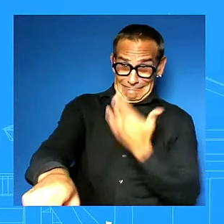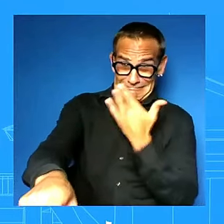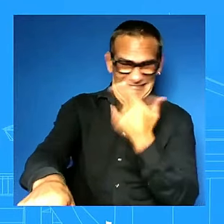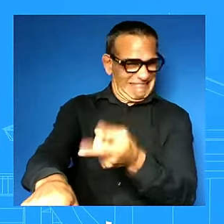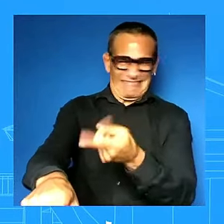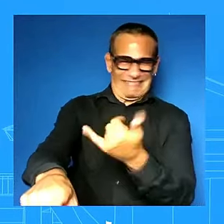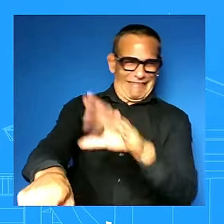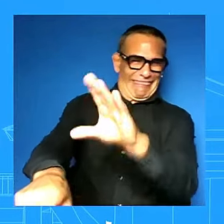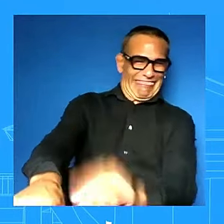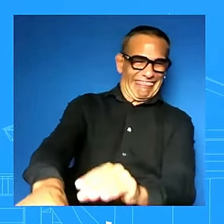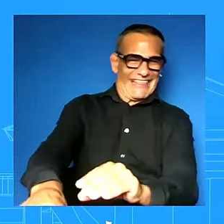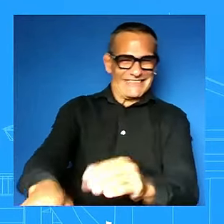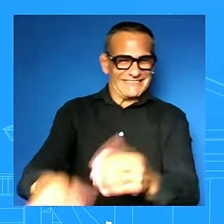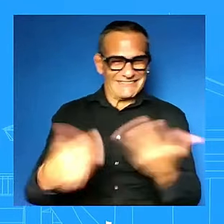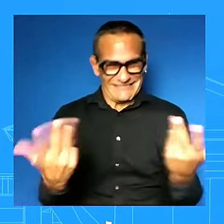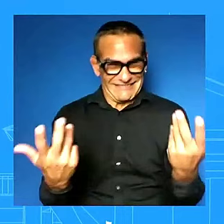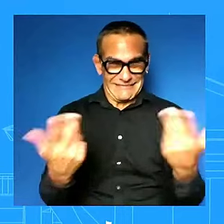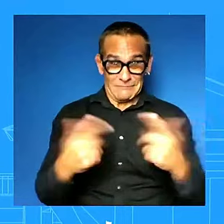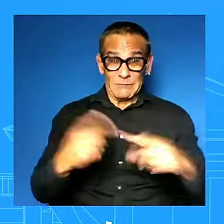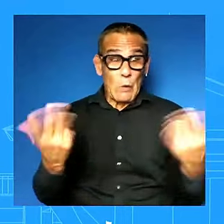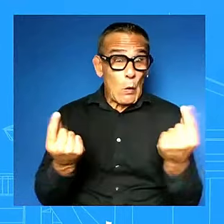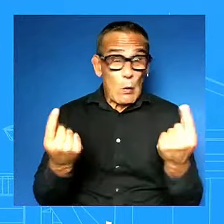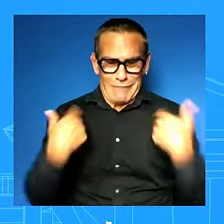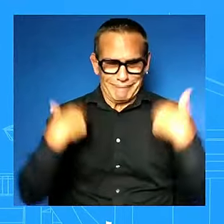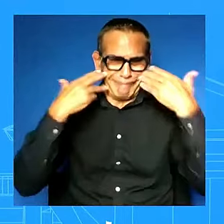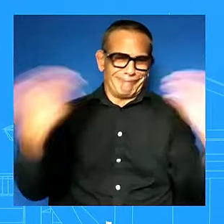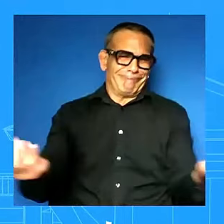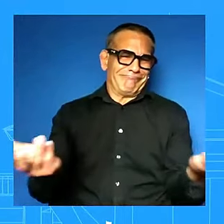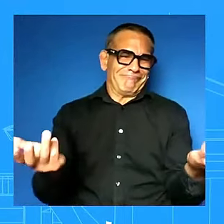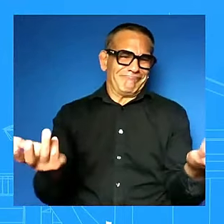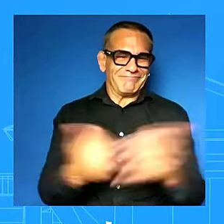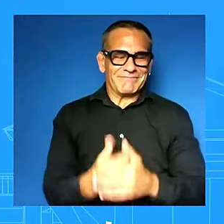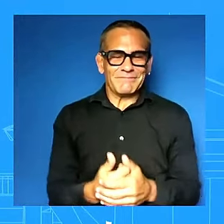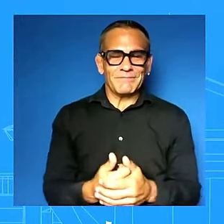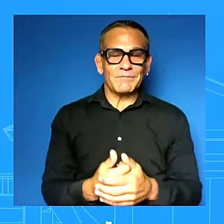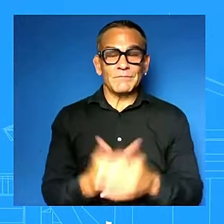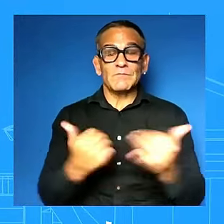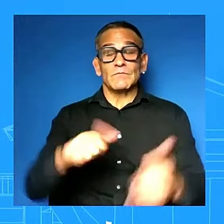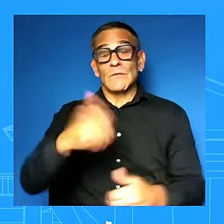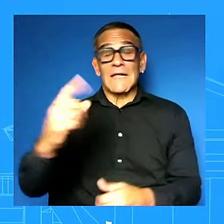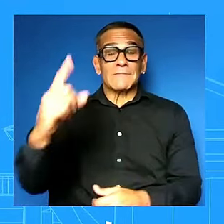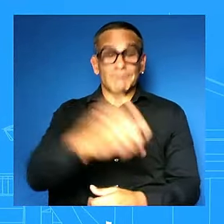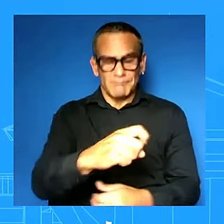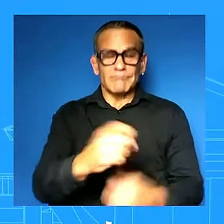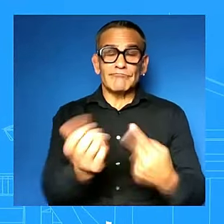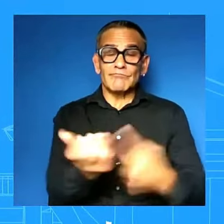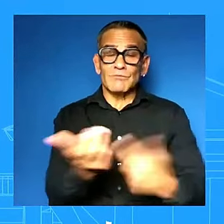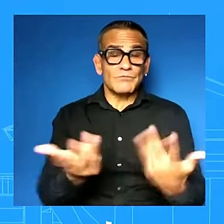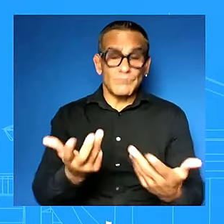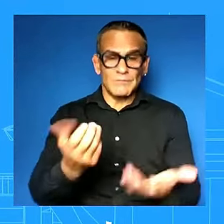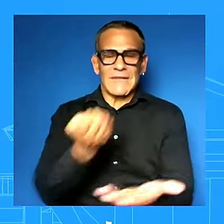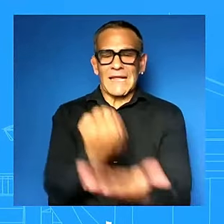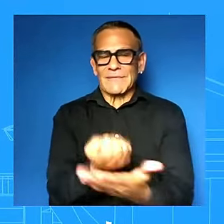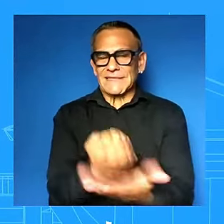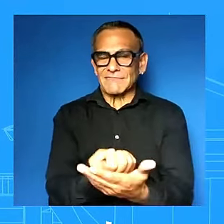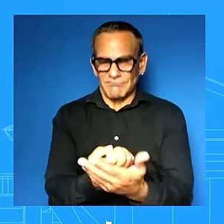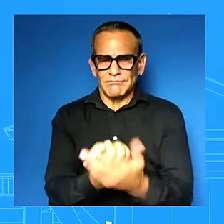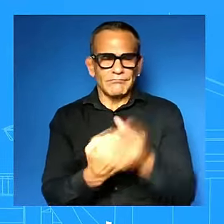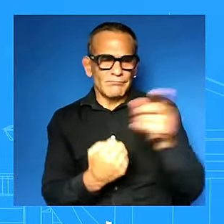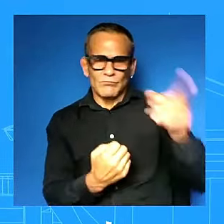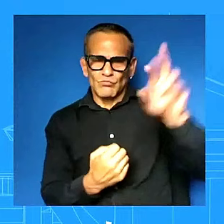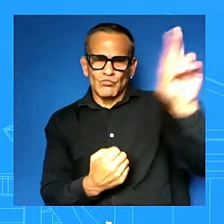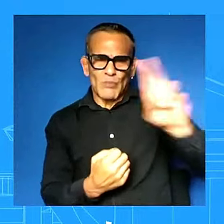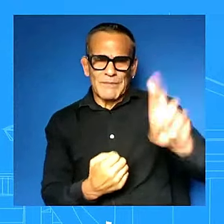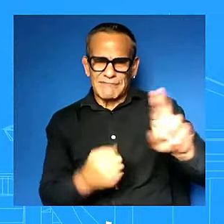uh about the economy there's a a new analysis by the republicans who are on the congressional joint